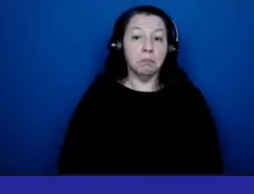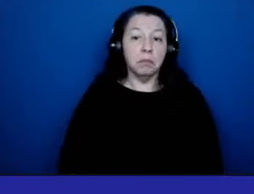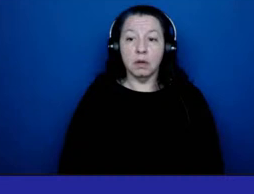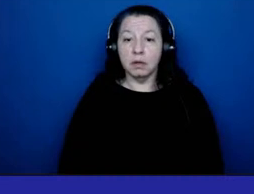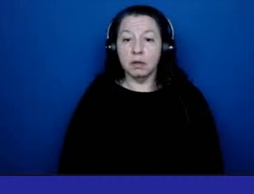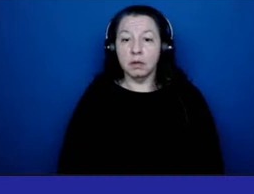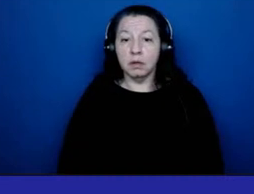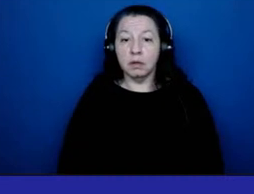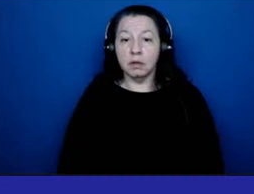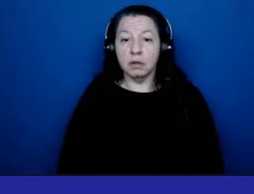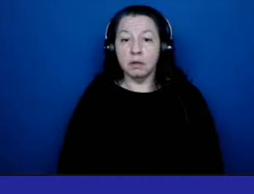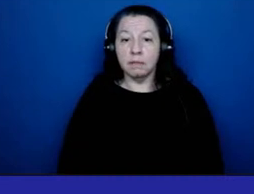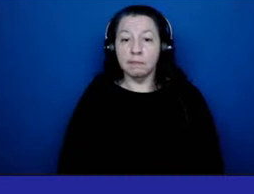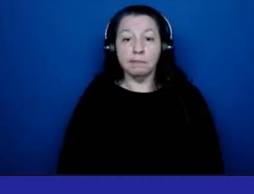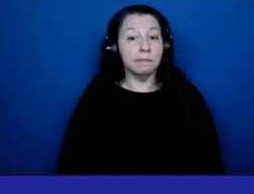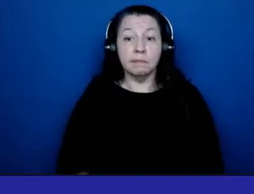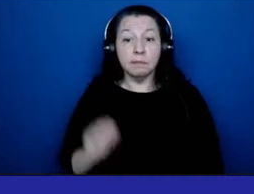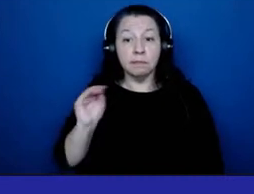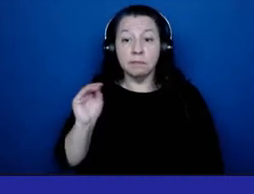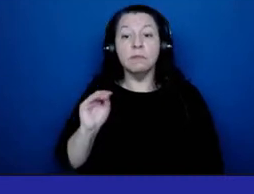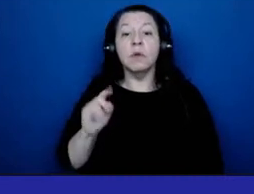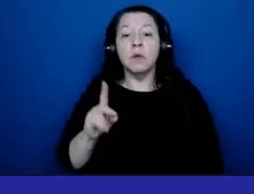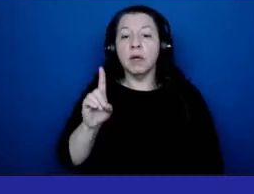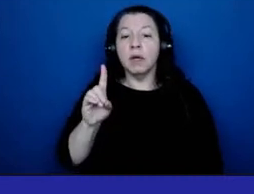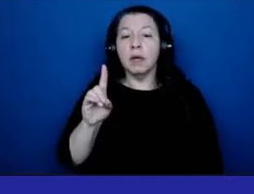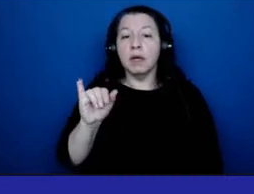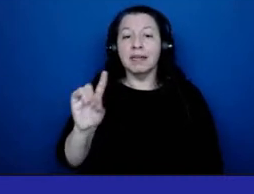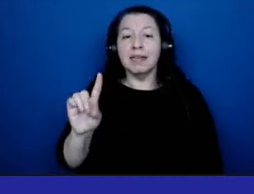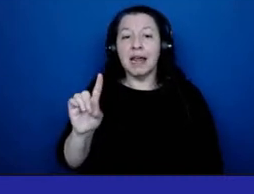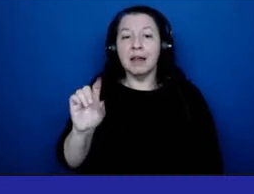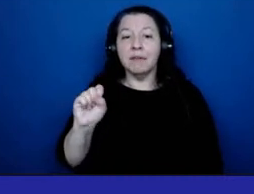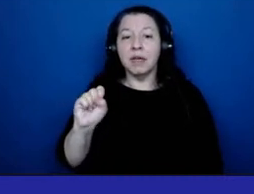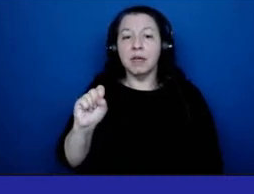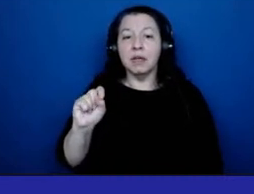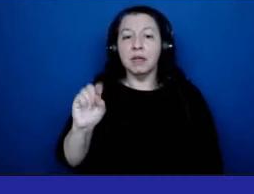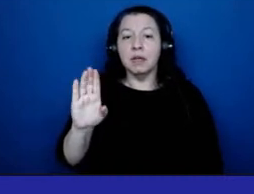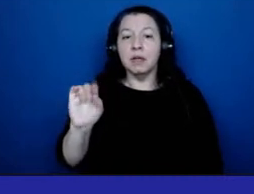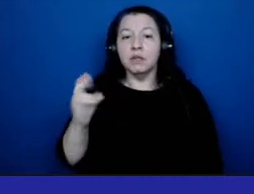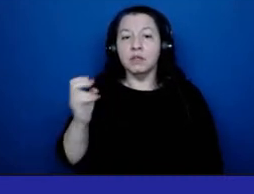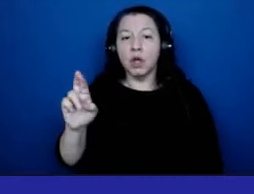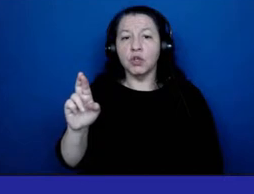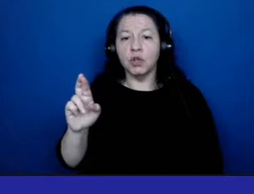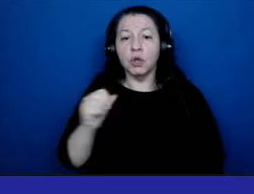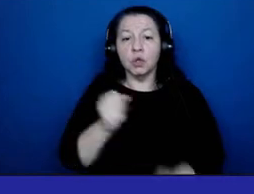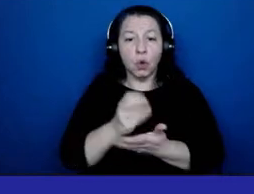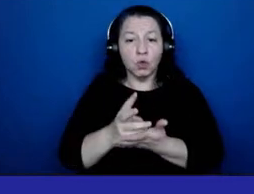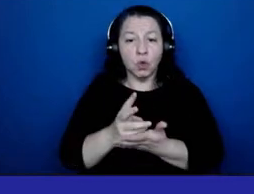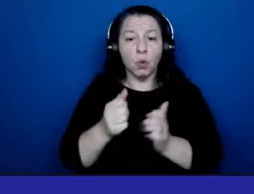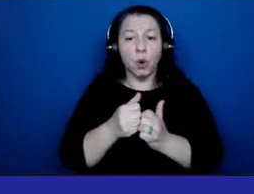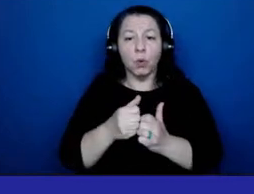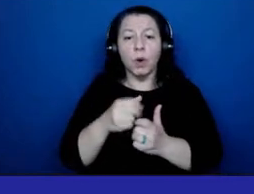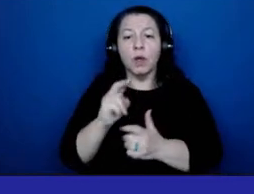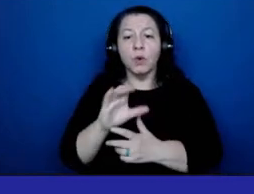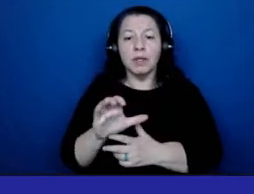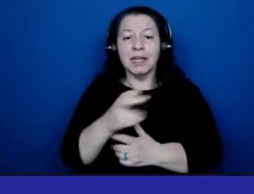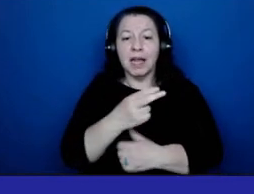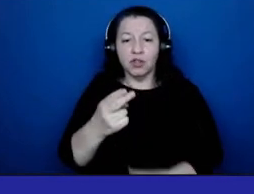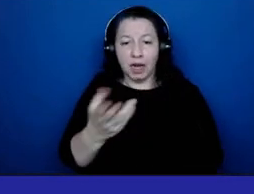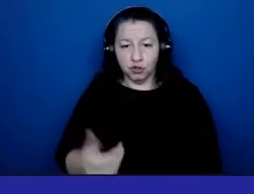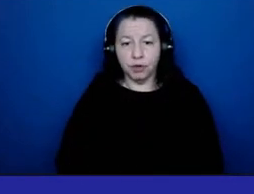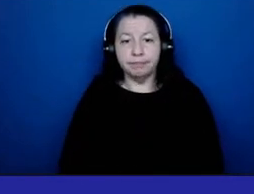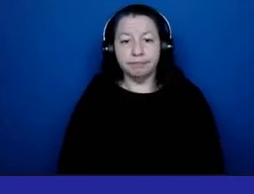Prattier? Uh, David Sucher? Social worker with New York City Health and Hospitals.